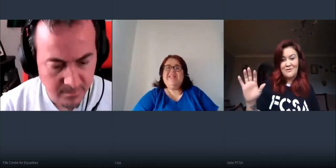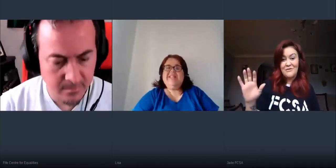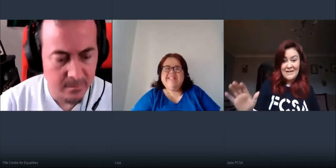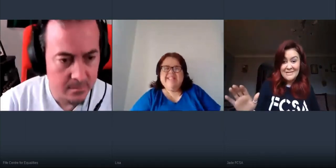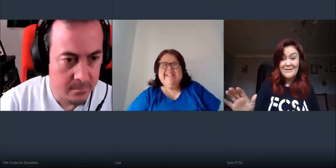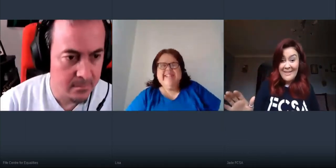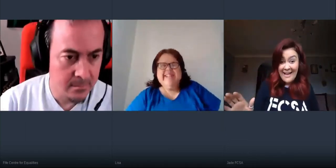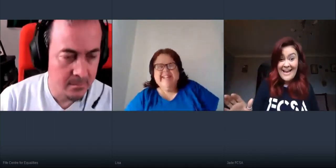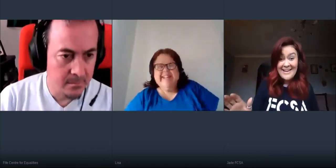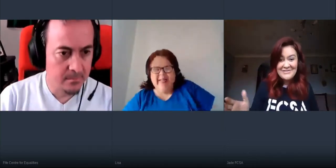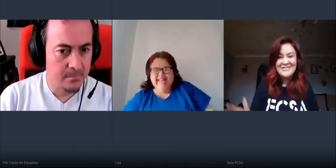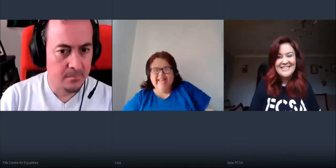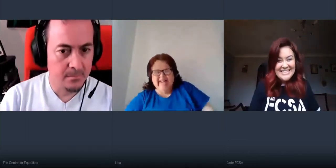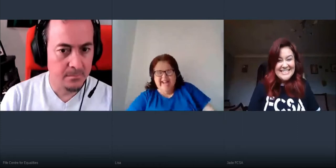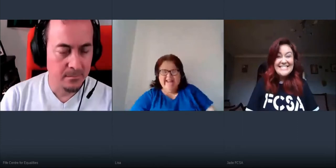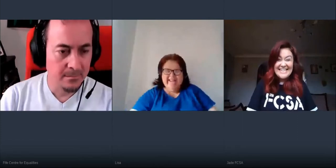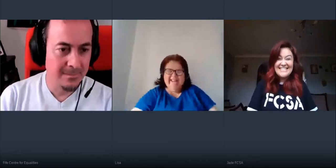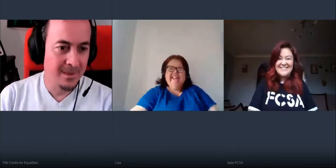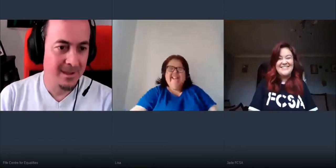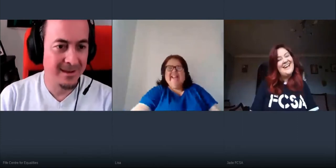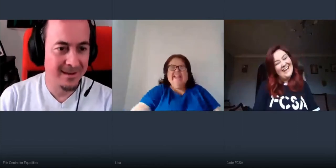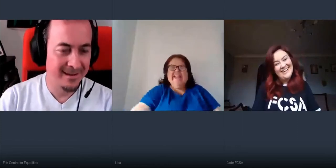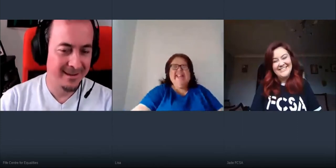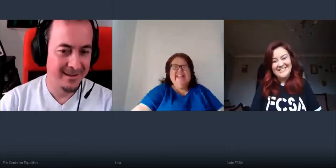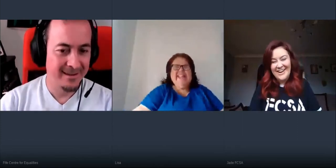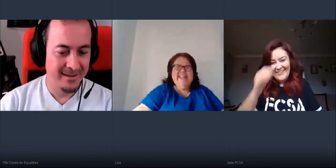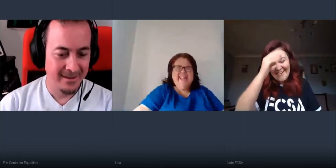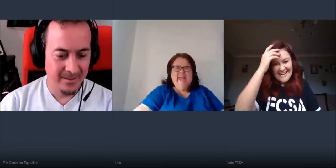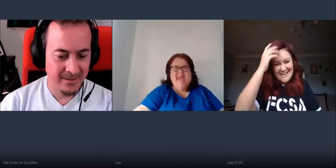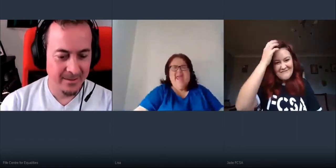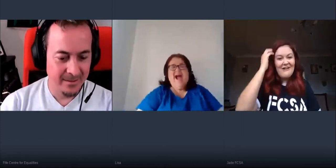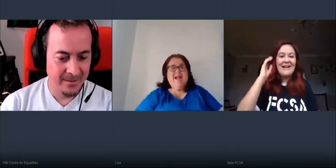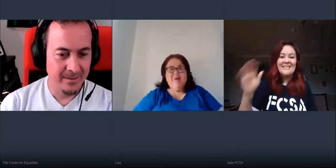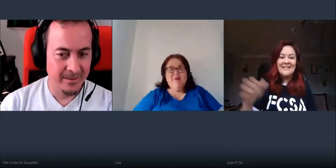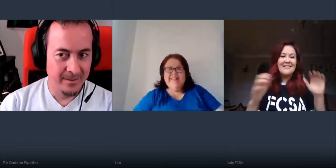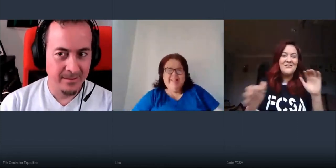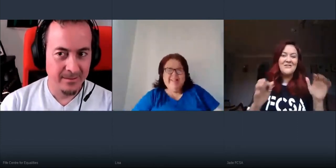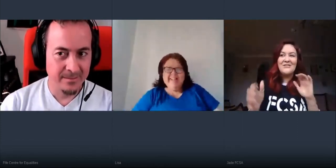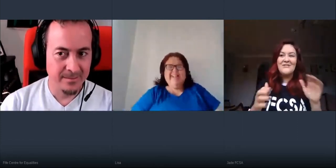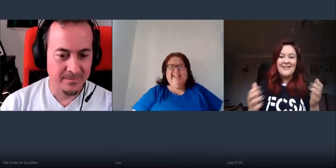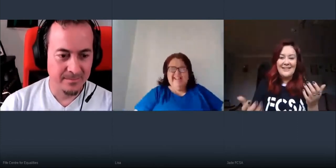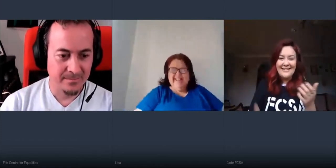frantically